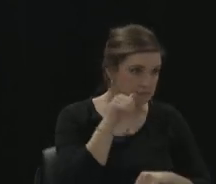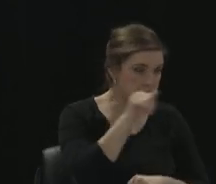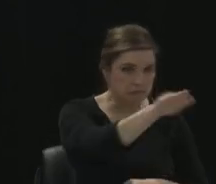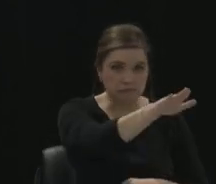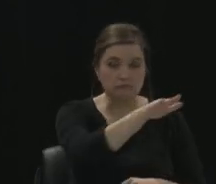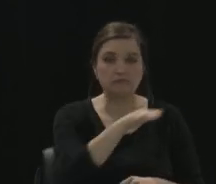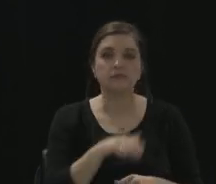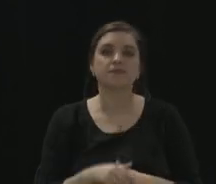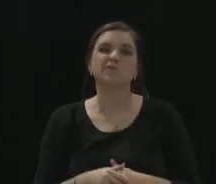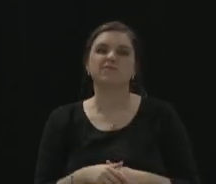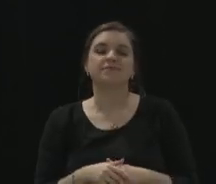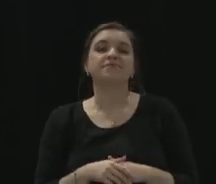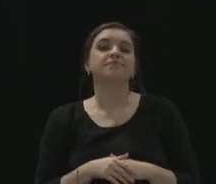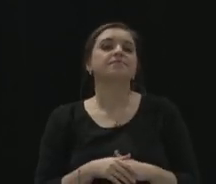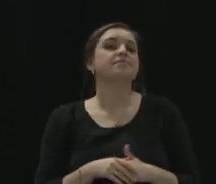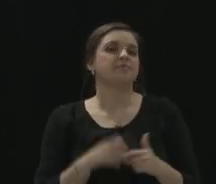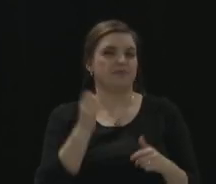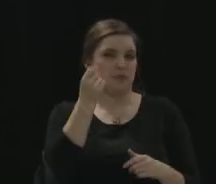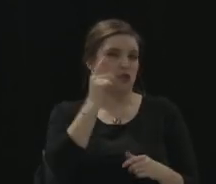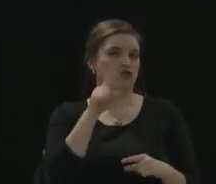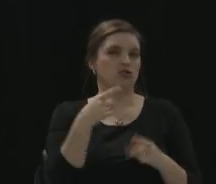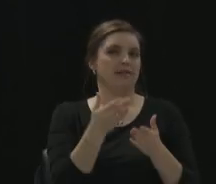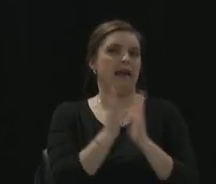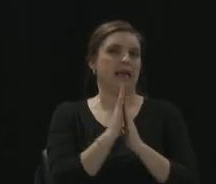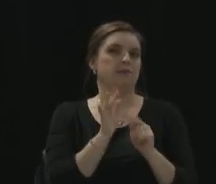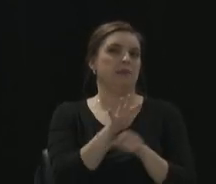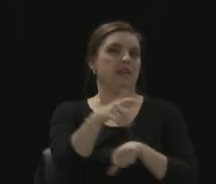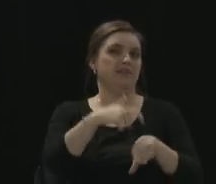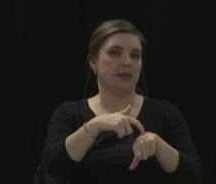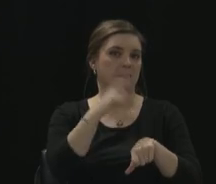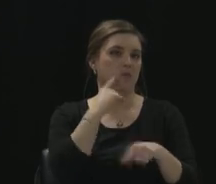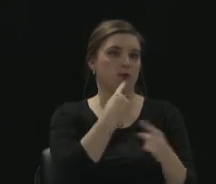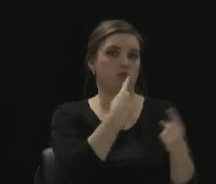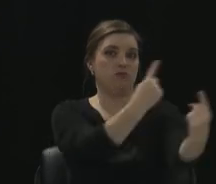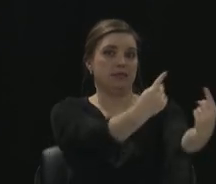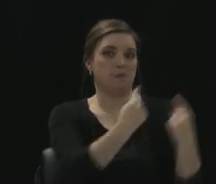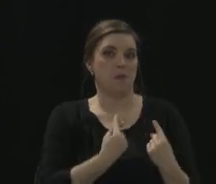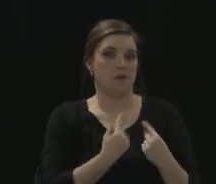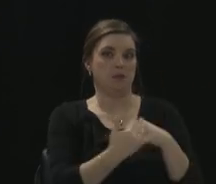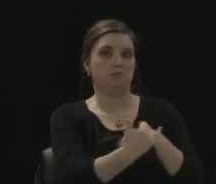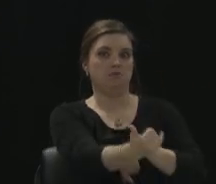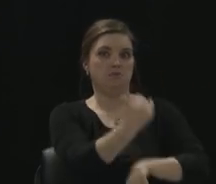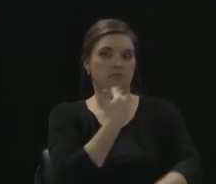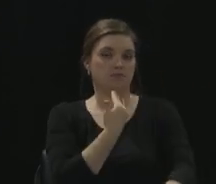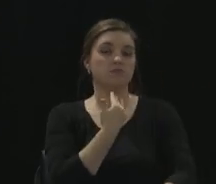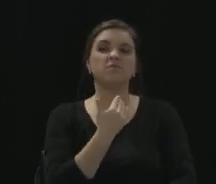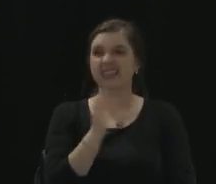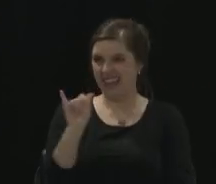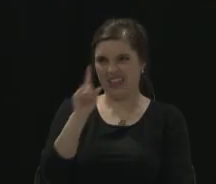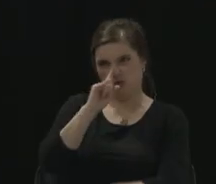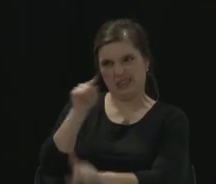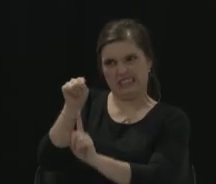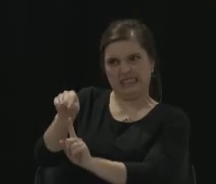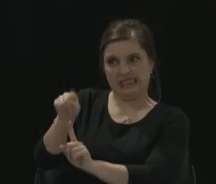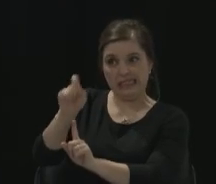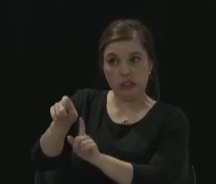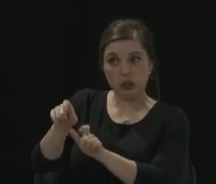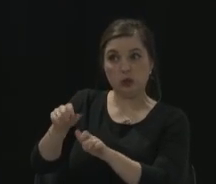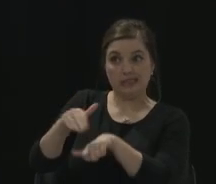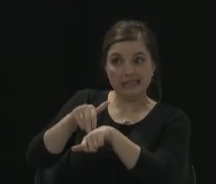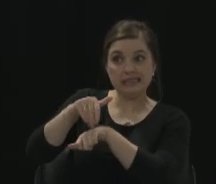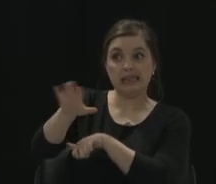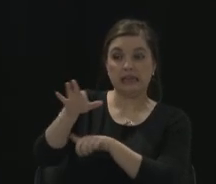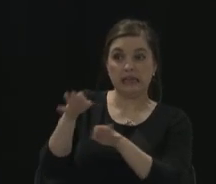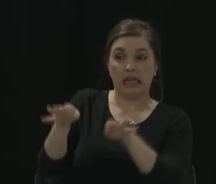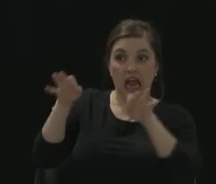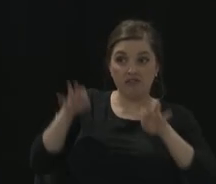give it enough time to respond. And that's the key, right? In making sure that you've done it in advance far enough that you can get it and then get it